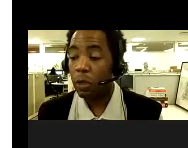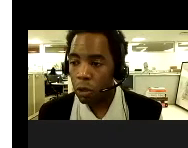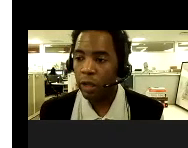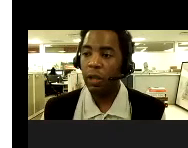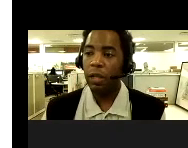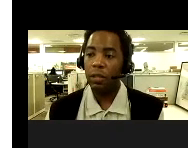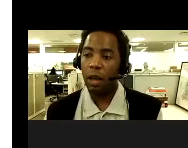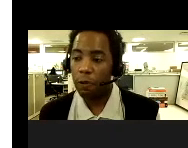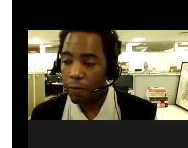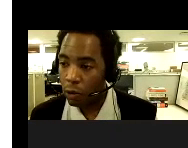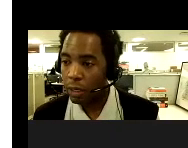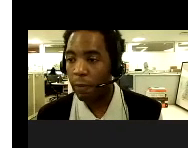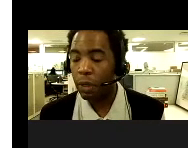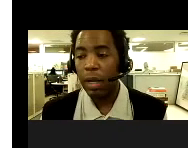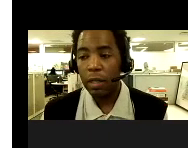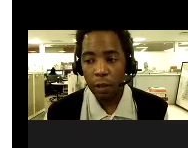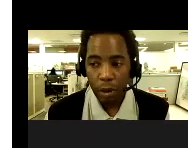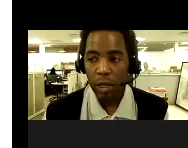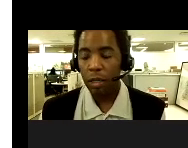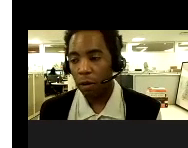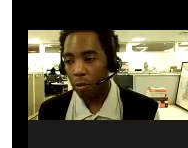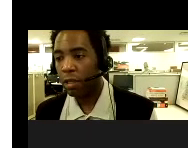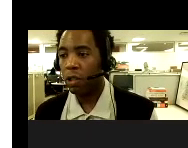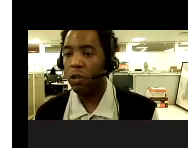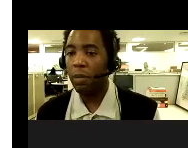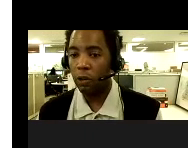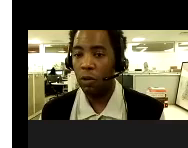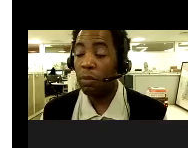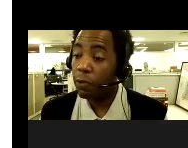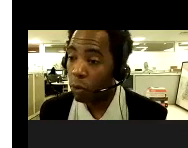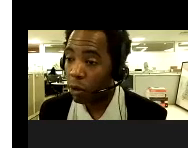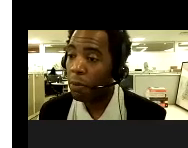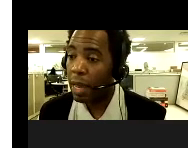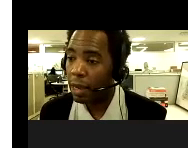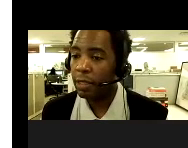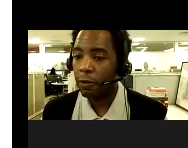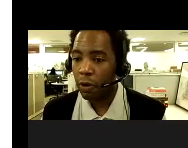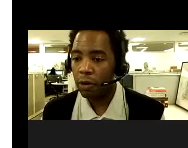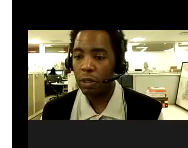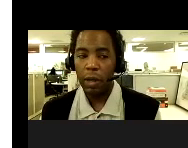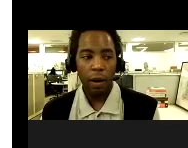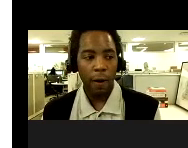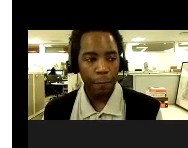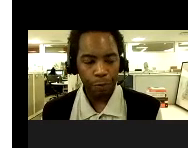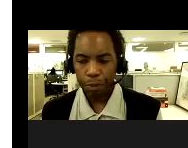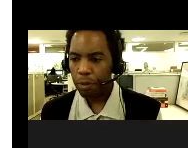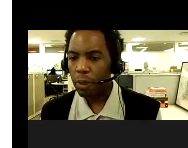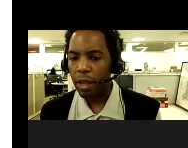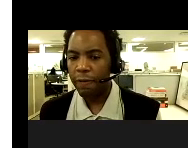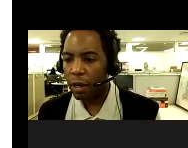um, social events, some folks in, um, sex parties and other places just to make sure that we meet folks where they are and make it easy for folks. Um,